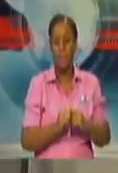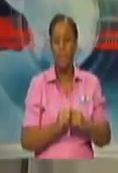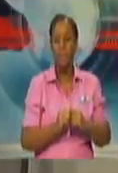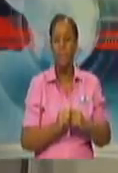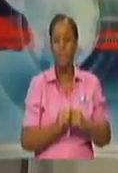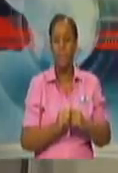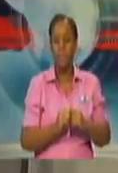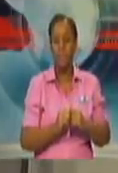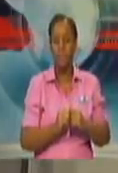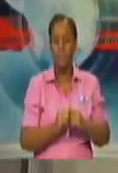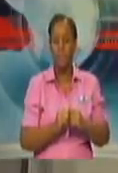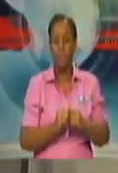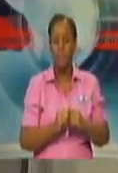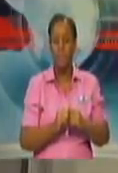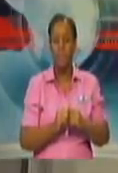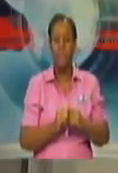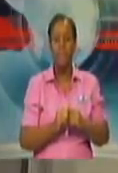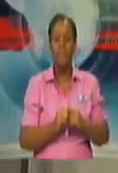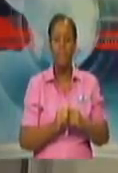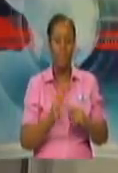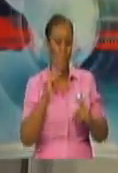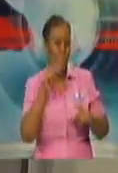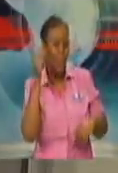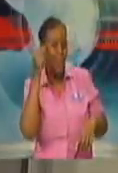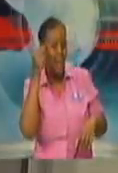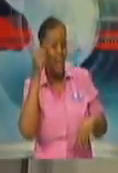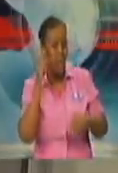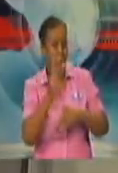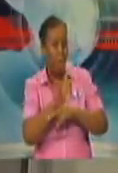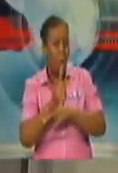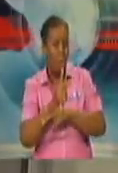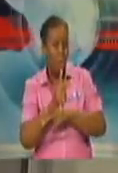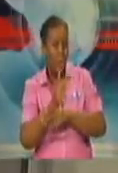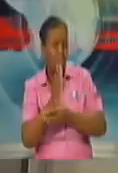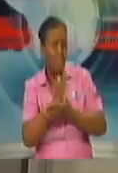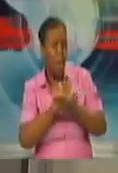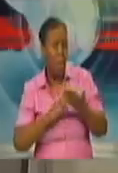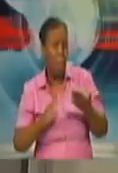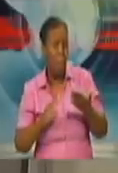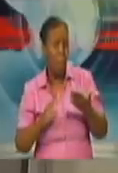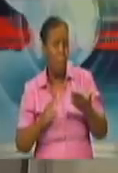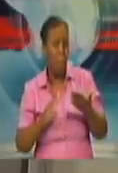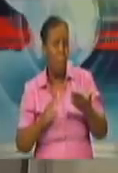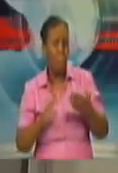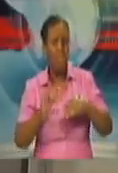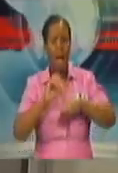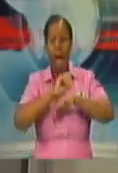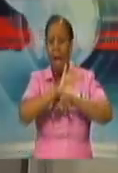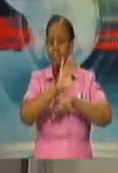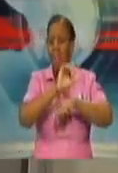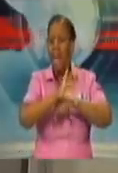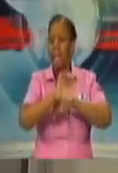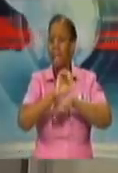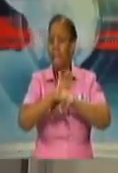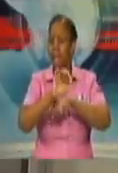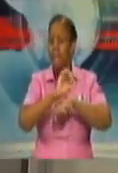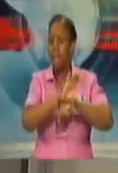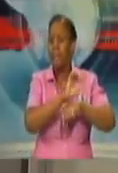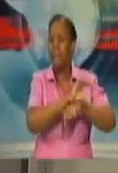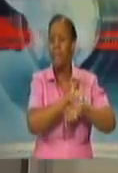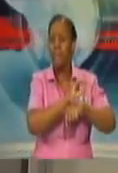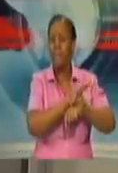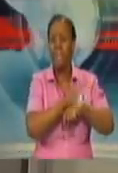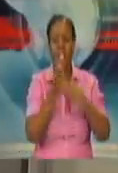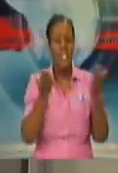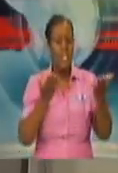about was the advertisement of the offering of these services for which the Ministry